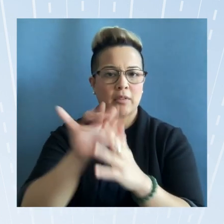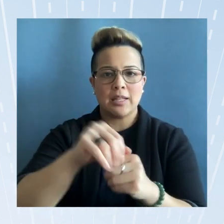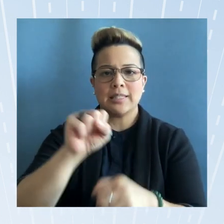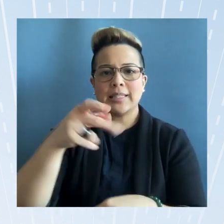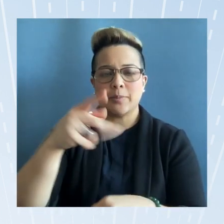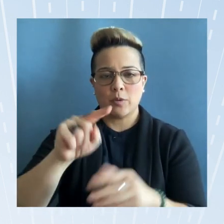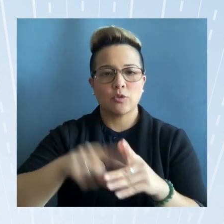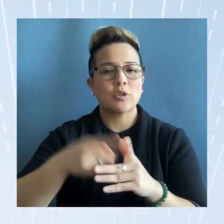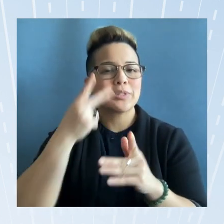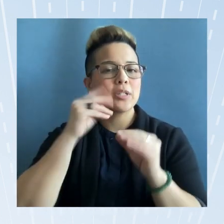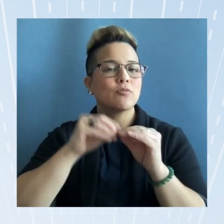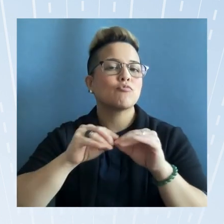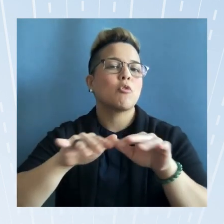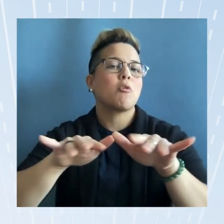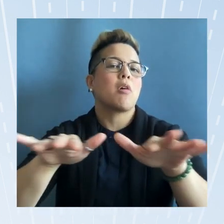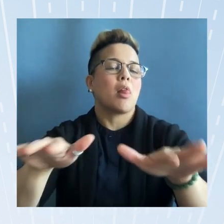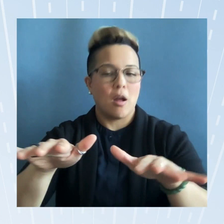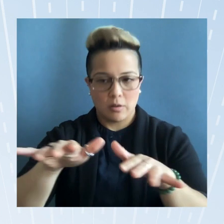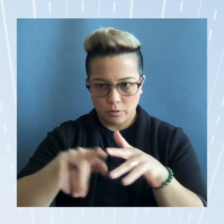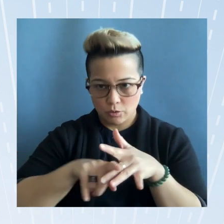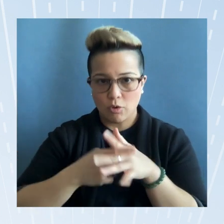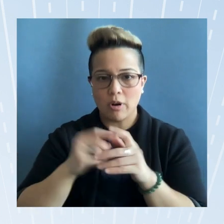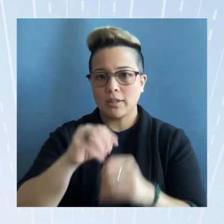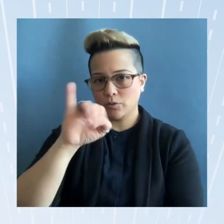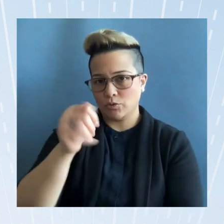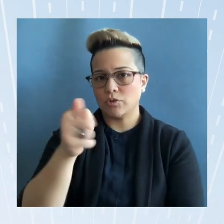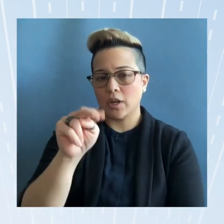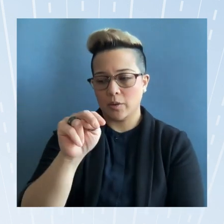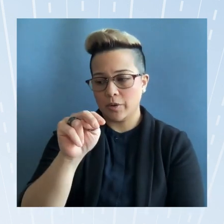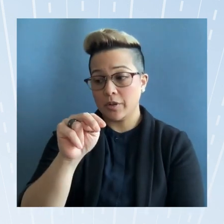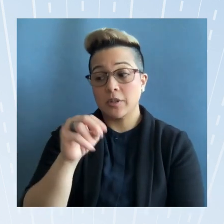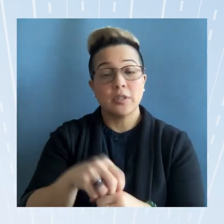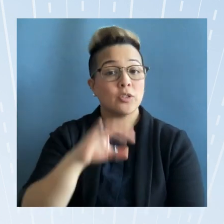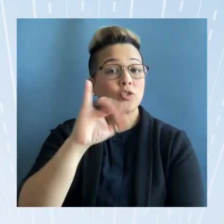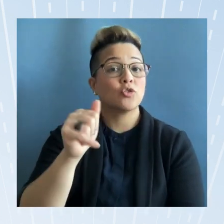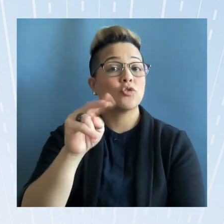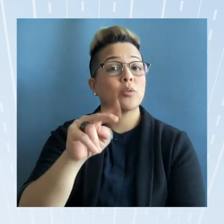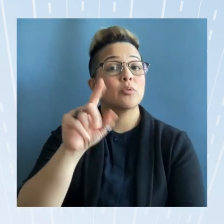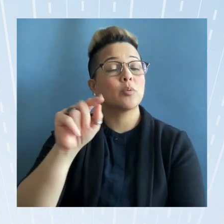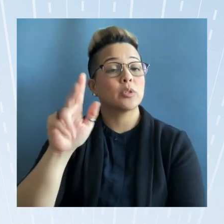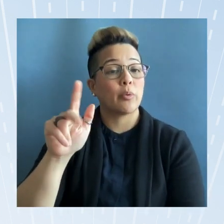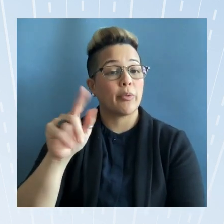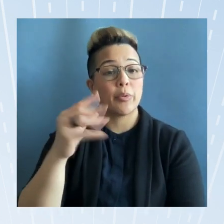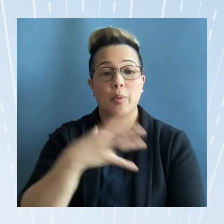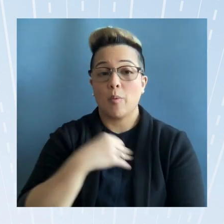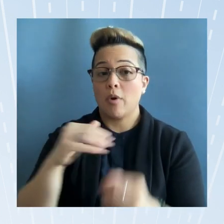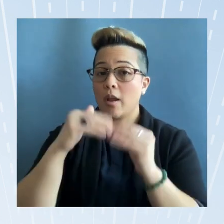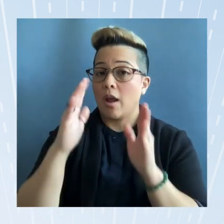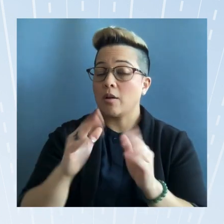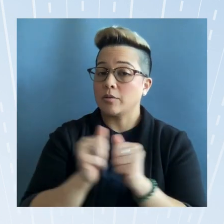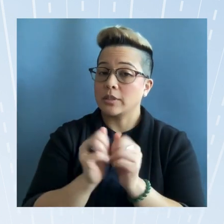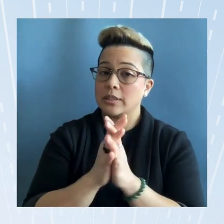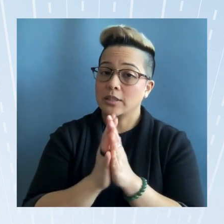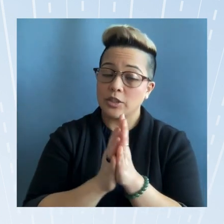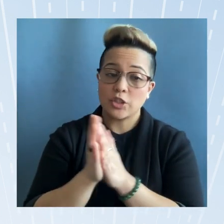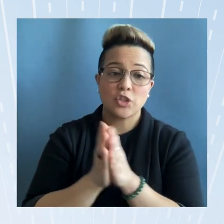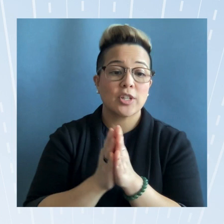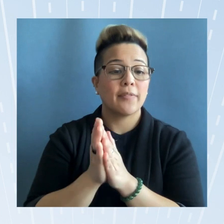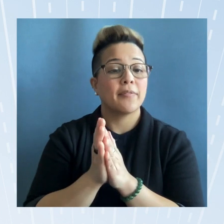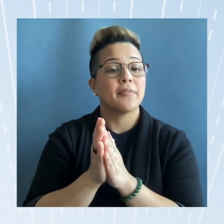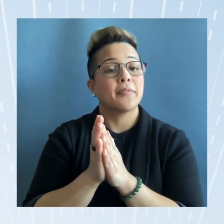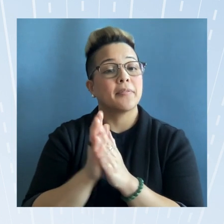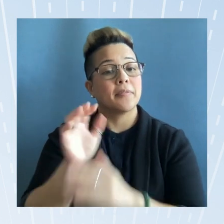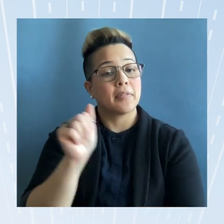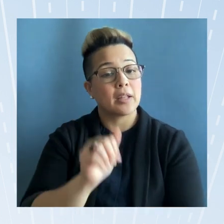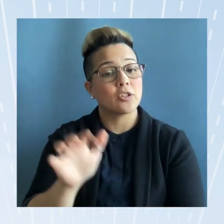rollouts already as um starting january in january 2023 the white house initiative on um asian